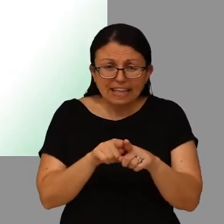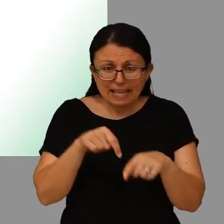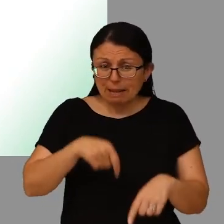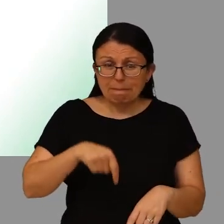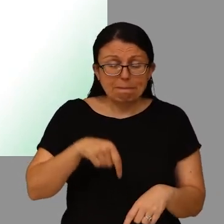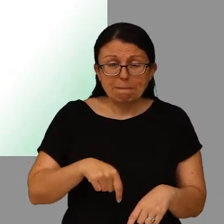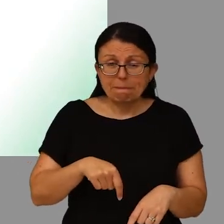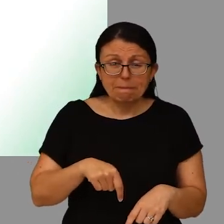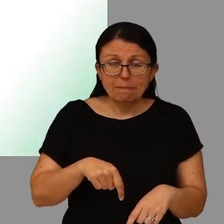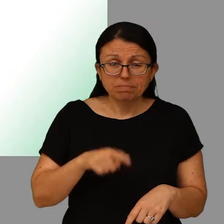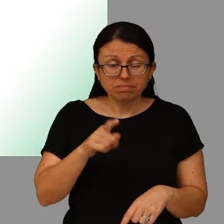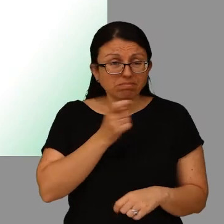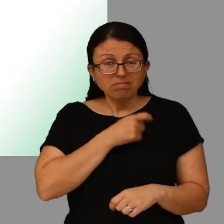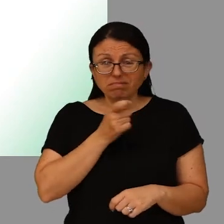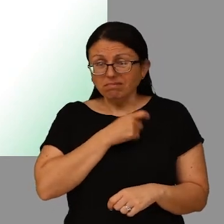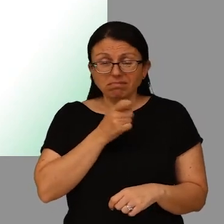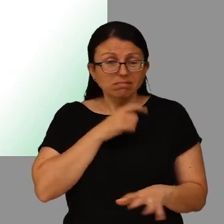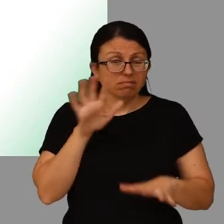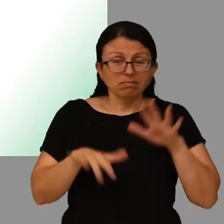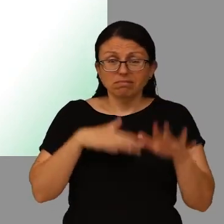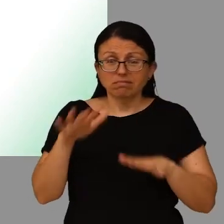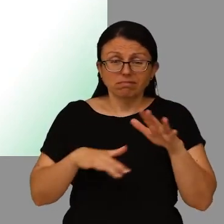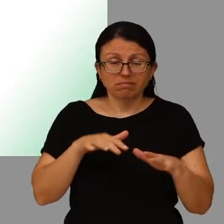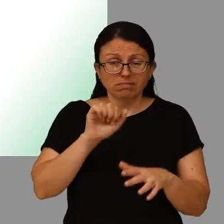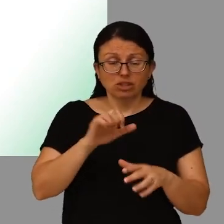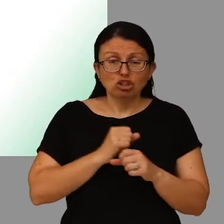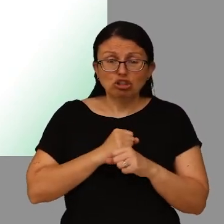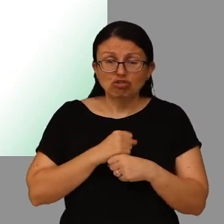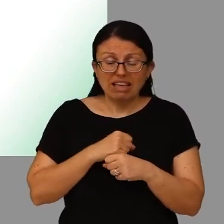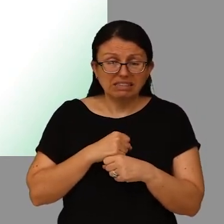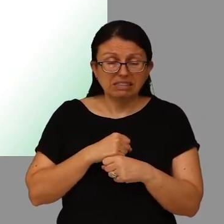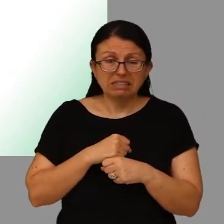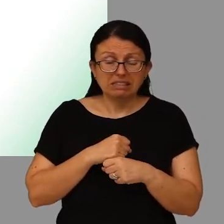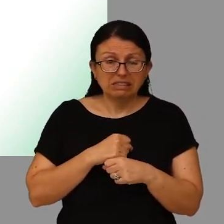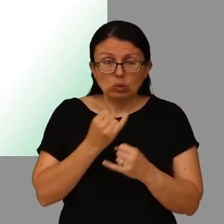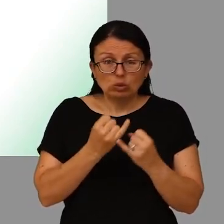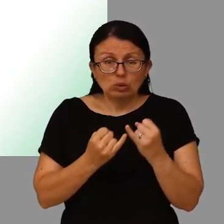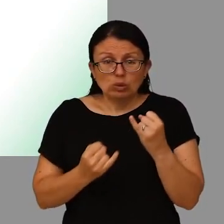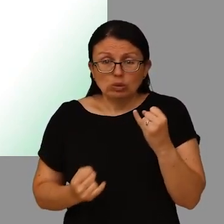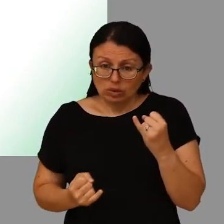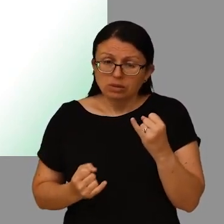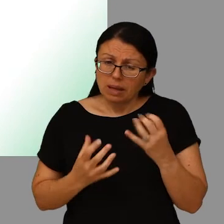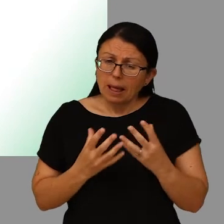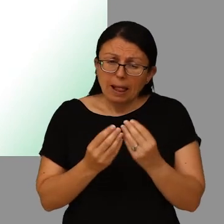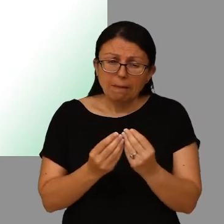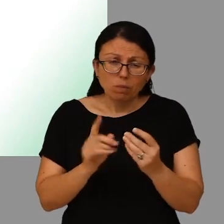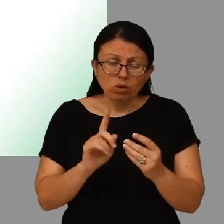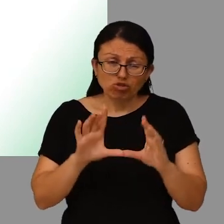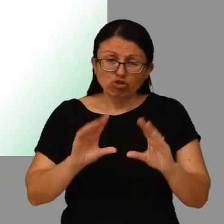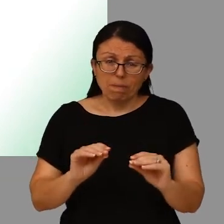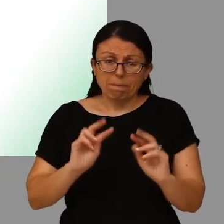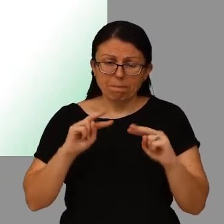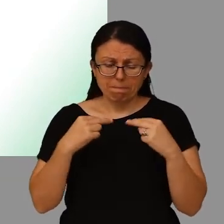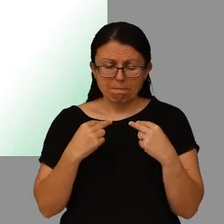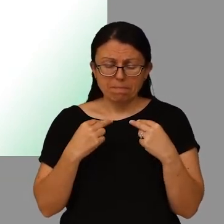circumstances when you feel your anxiety and your stress levels mounting it really does help if you can stop and